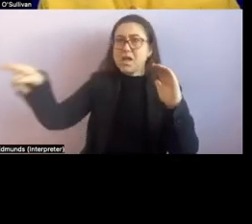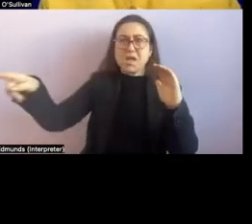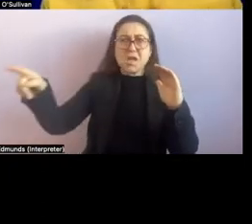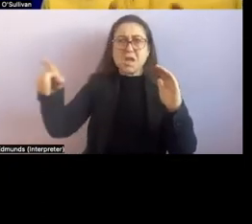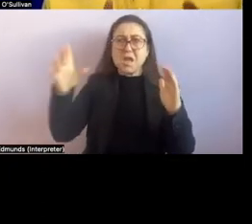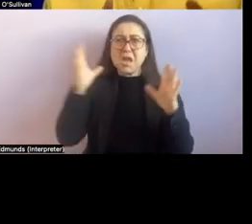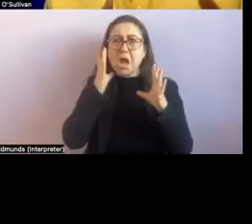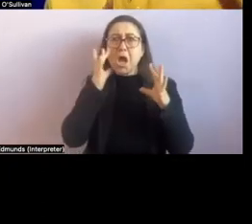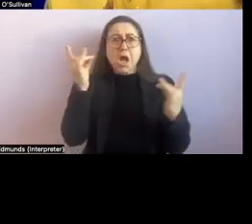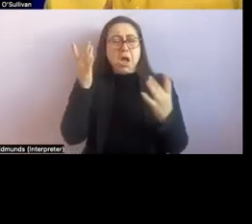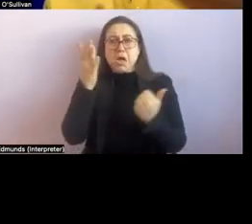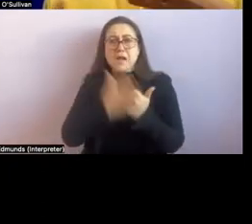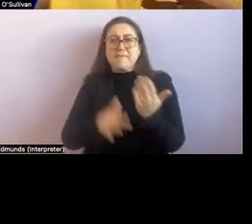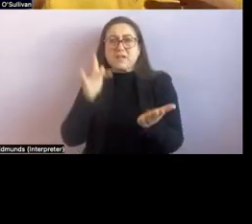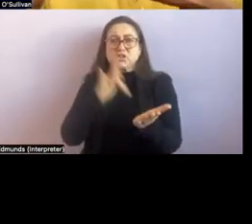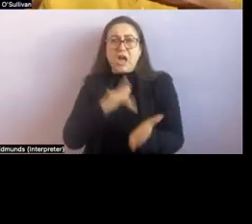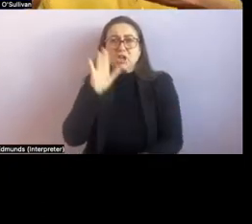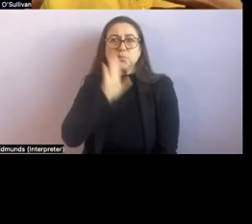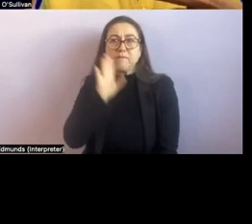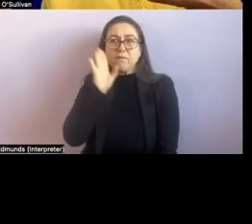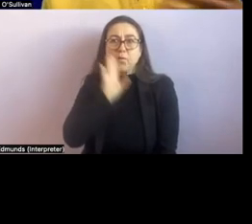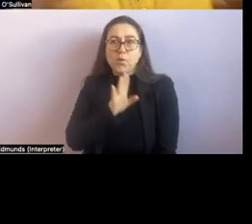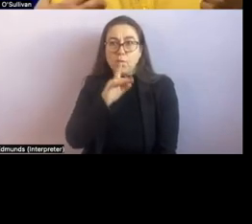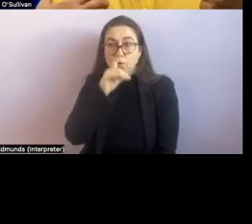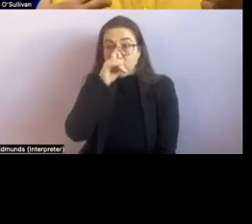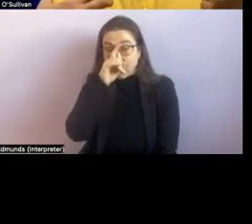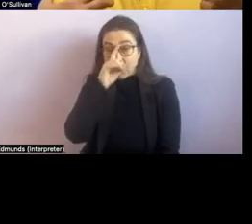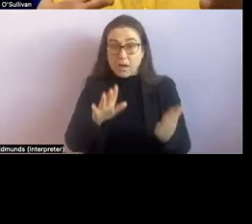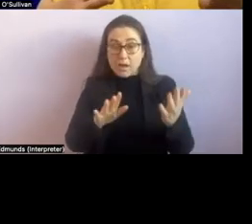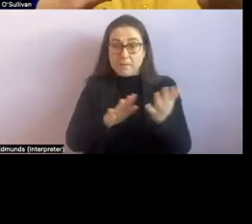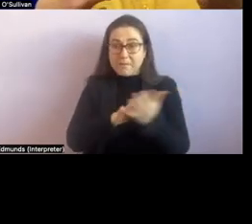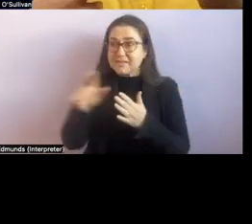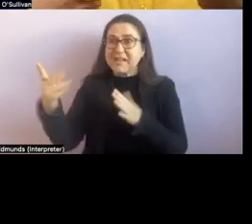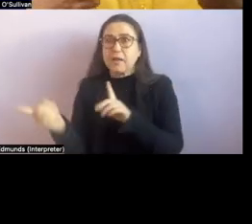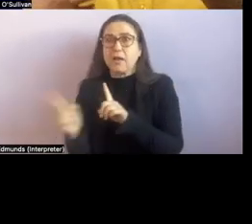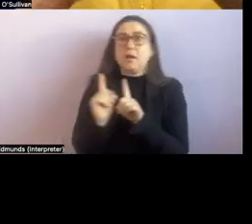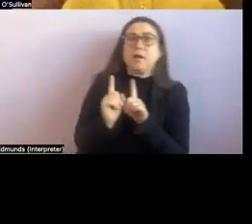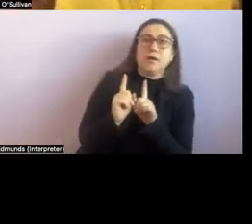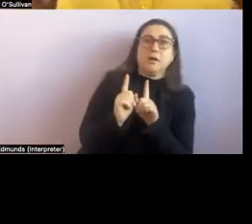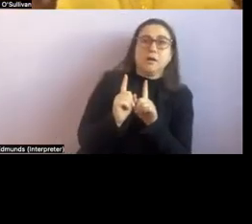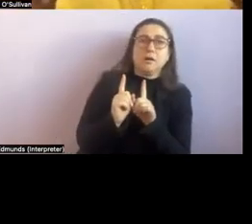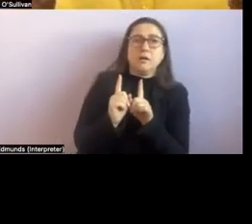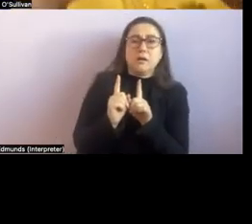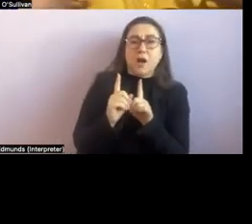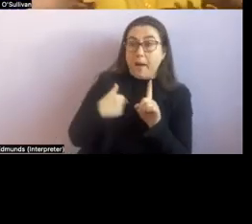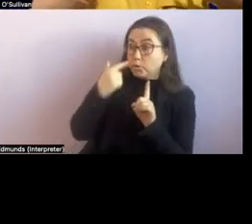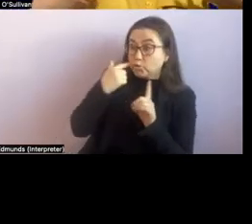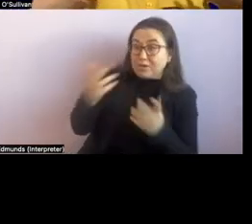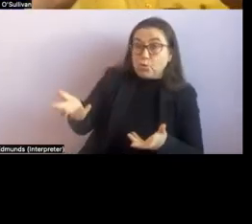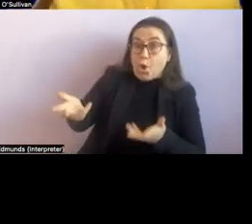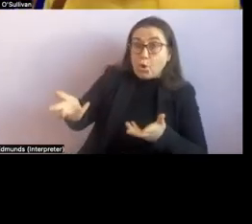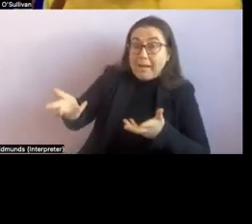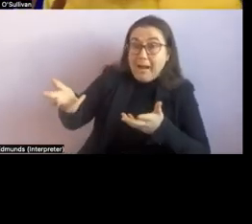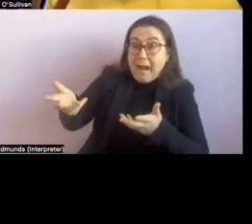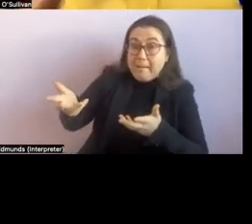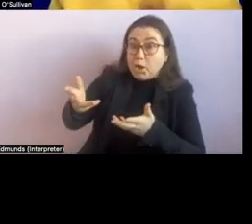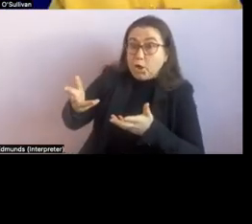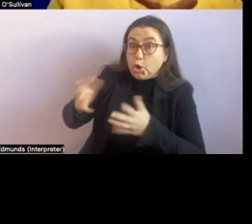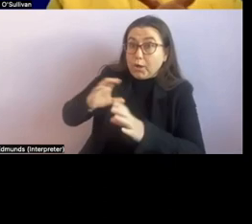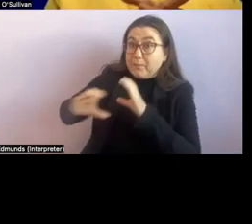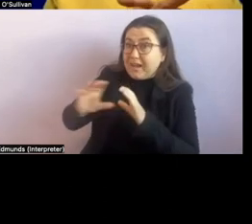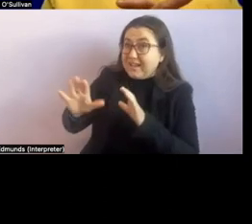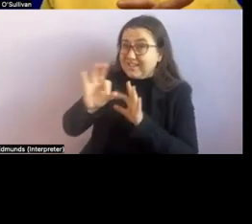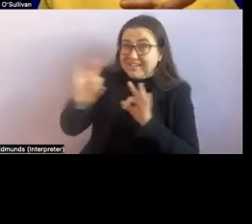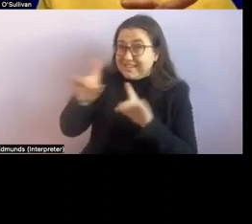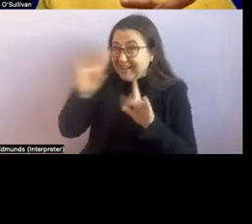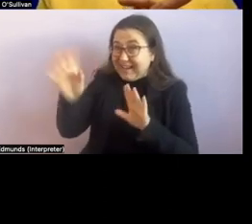jumping castle so we were in a situation where he was leaning on me and i was trying to hold him up whilst communicating that he couldn't lean on me